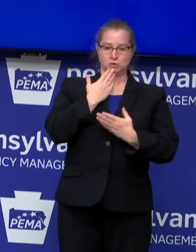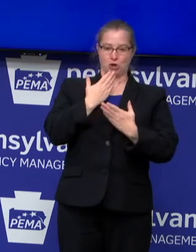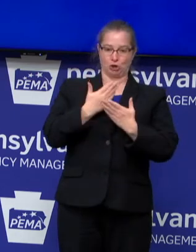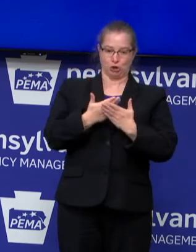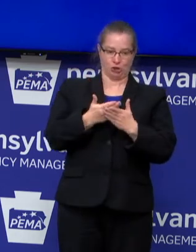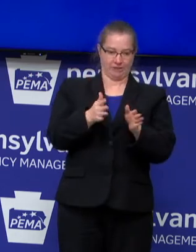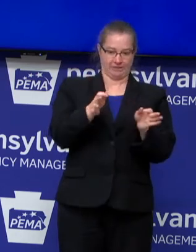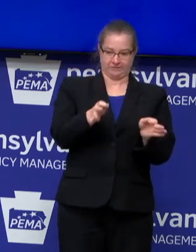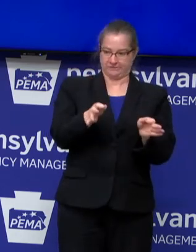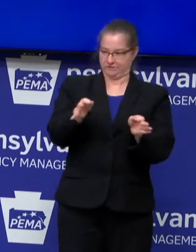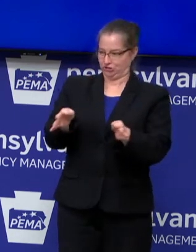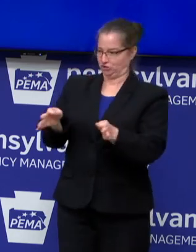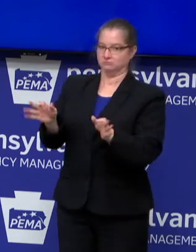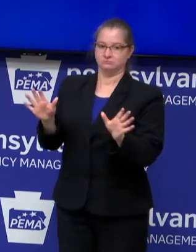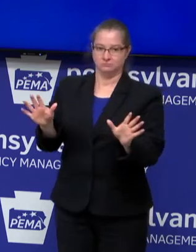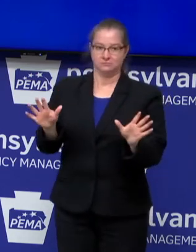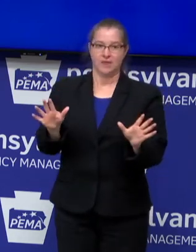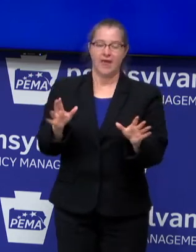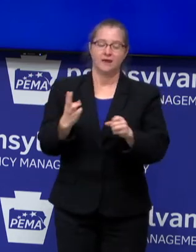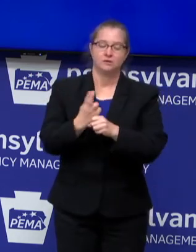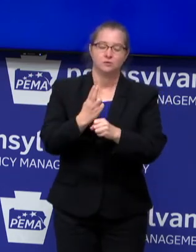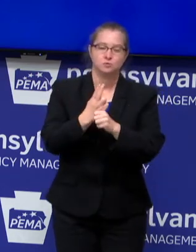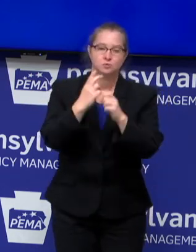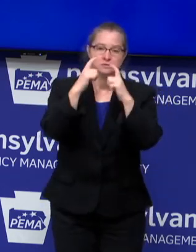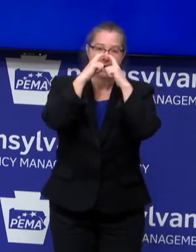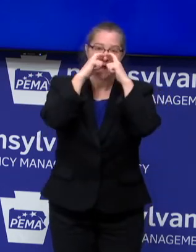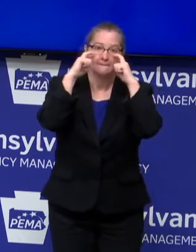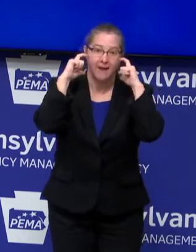tactics. And wear a mask.